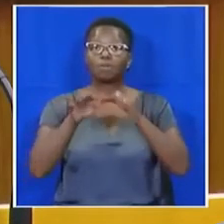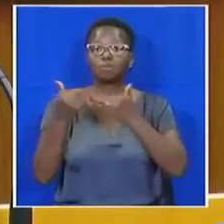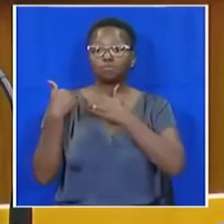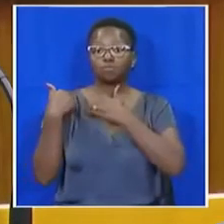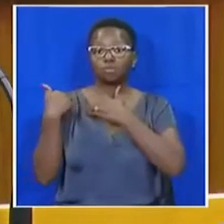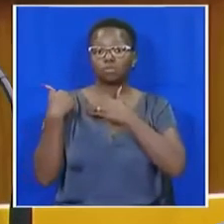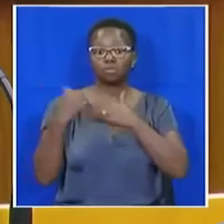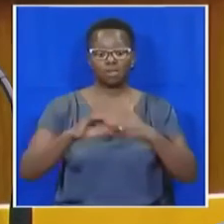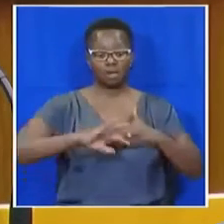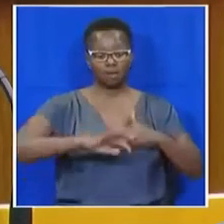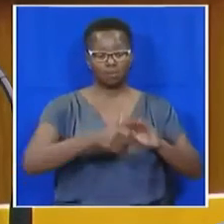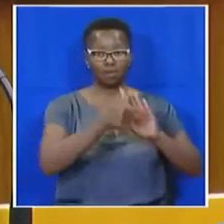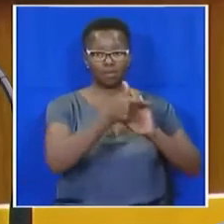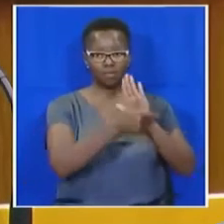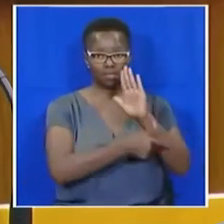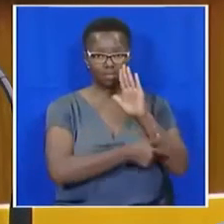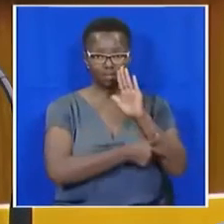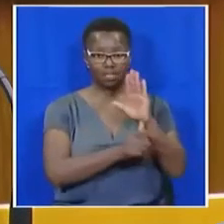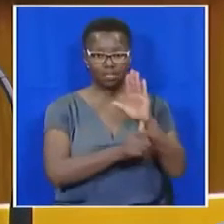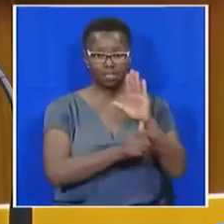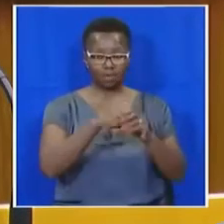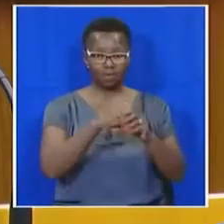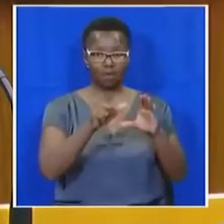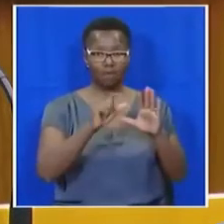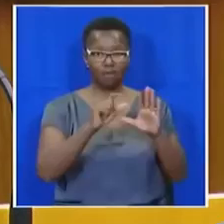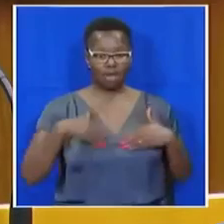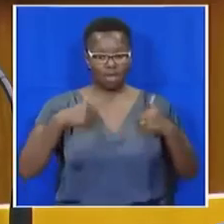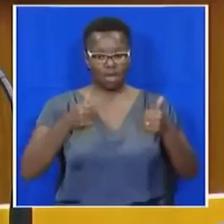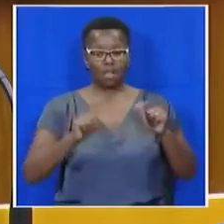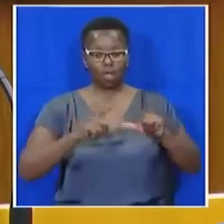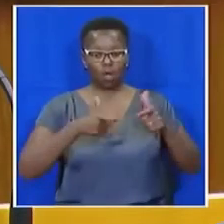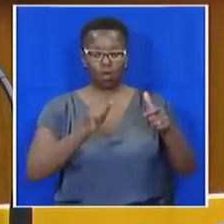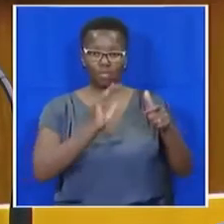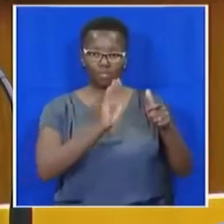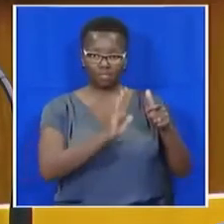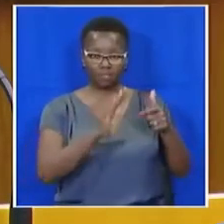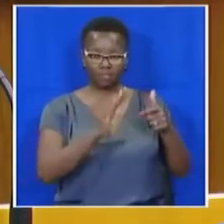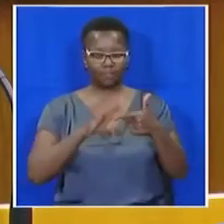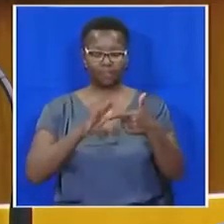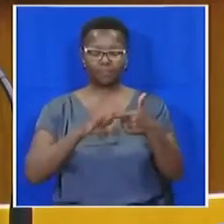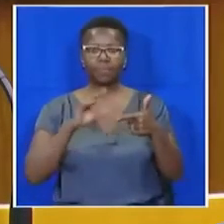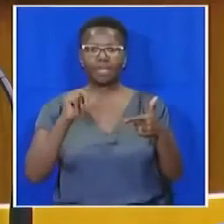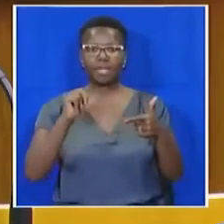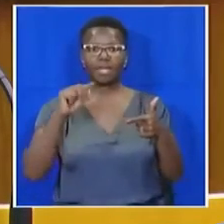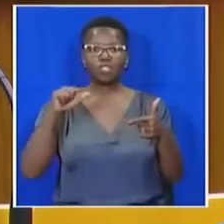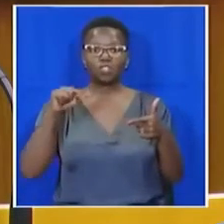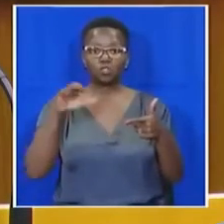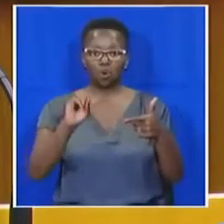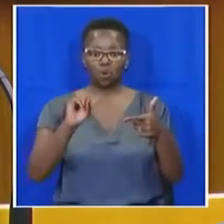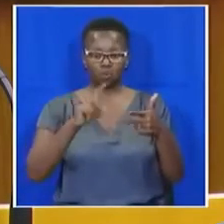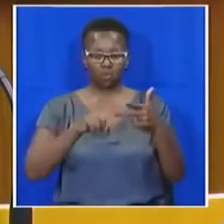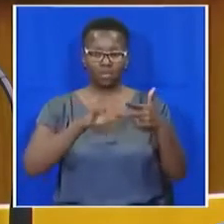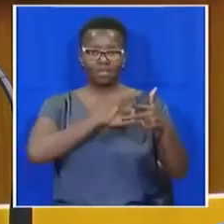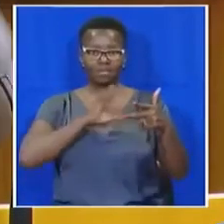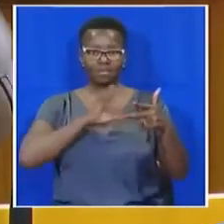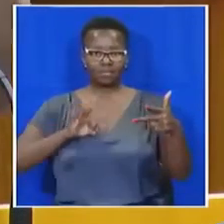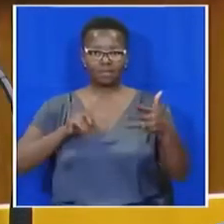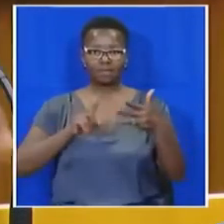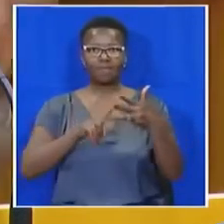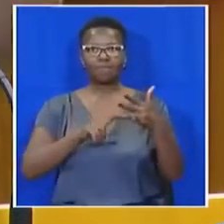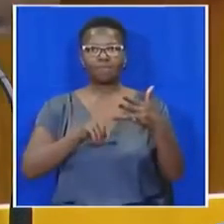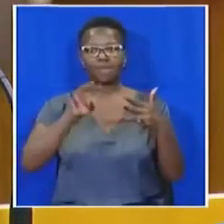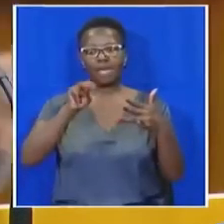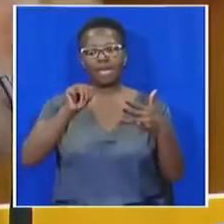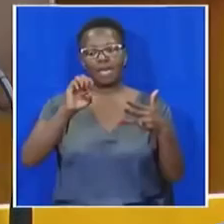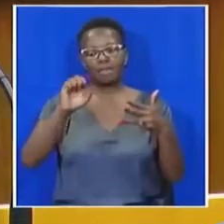the provincial legislature, part of the health committee in the province, the NGOs, those officials, the AMC, must